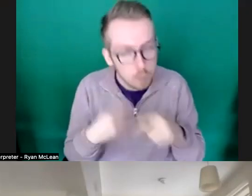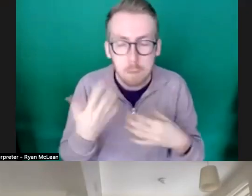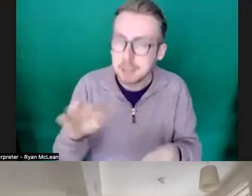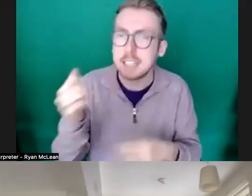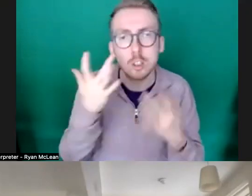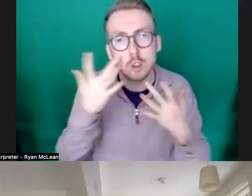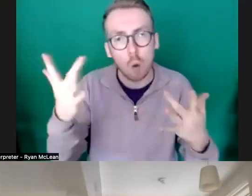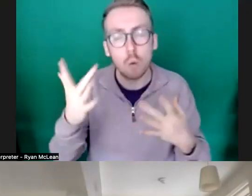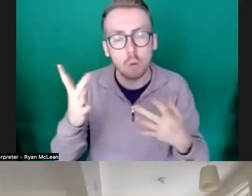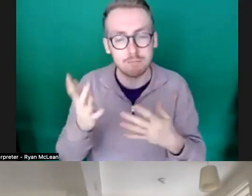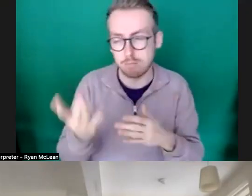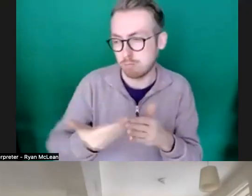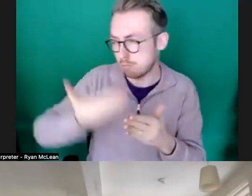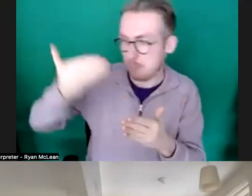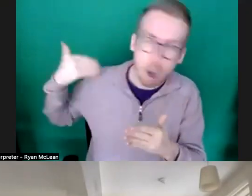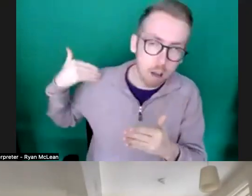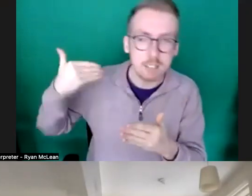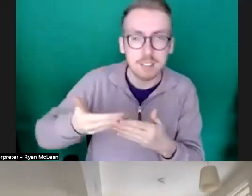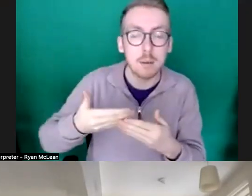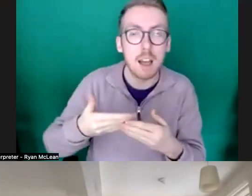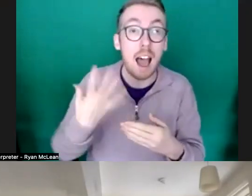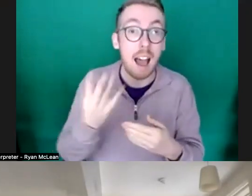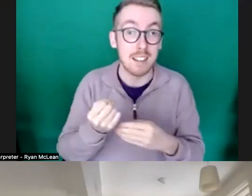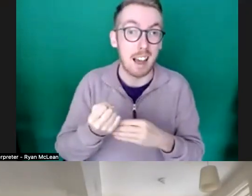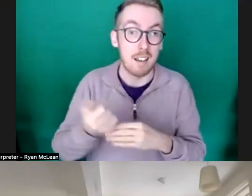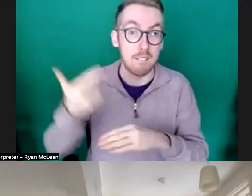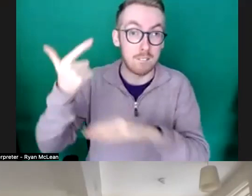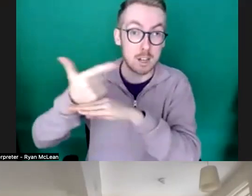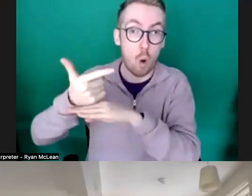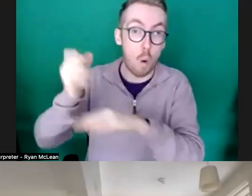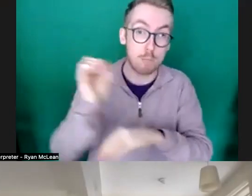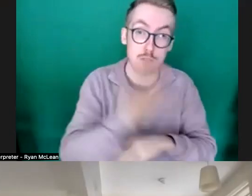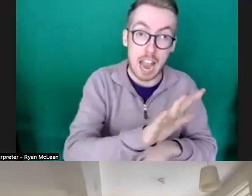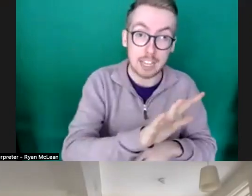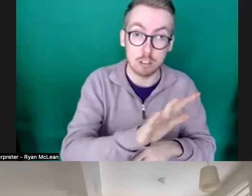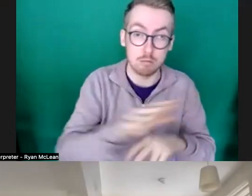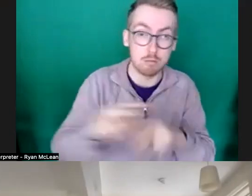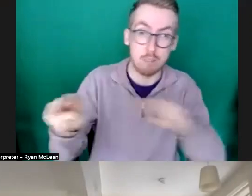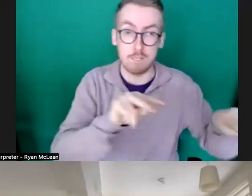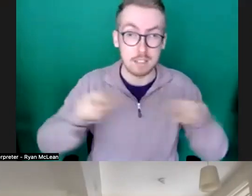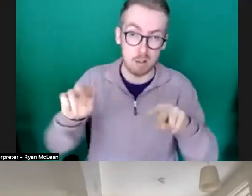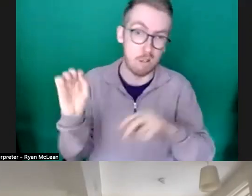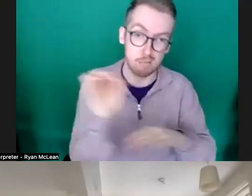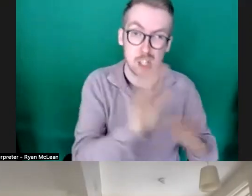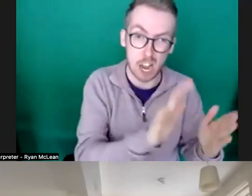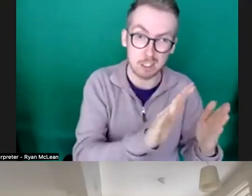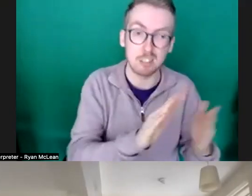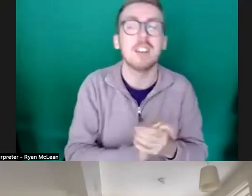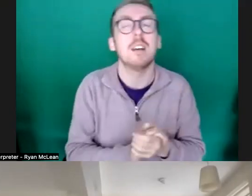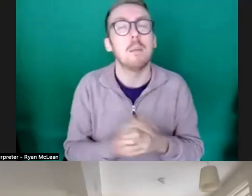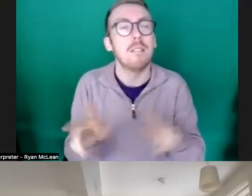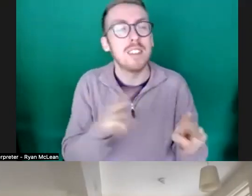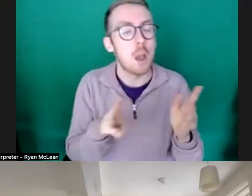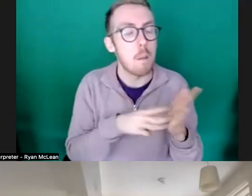which have included elements of video projection to them and obviously i think the thing with video mapping specifically is